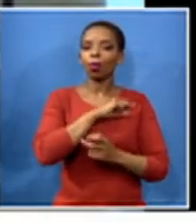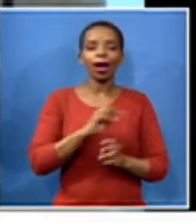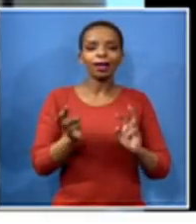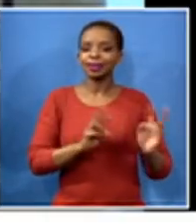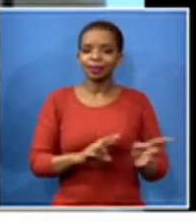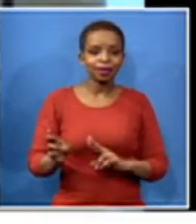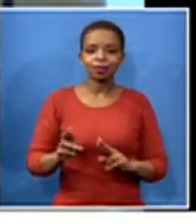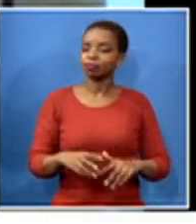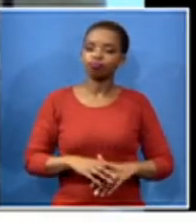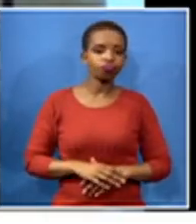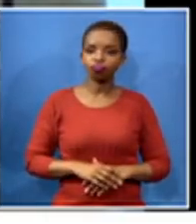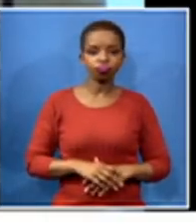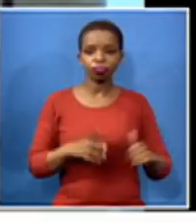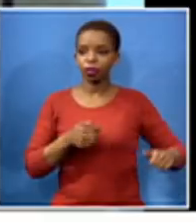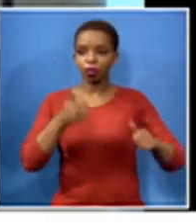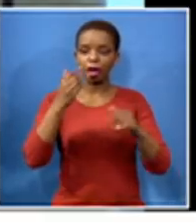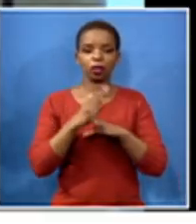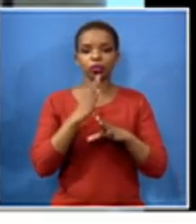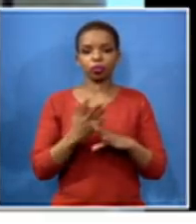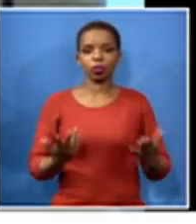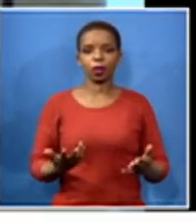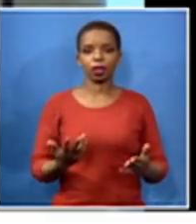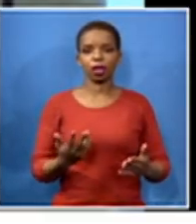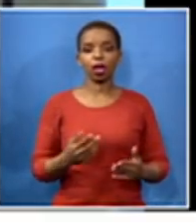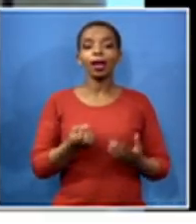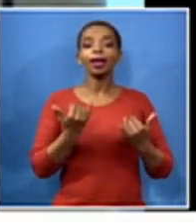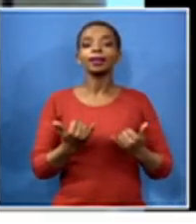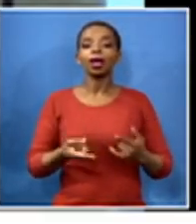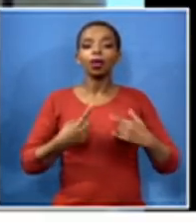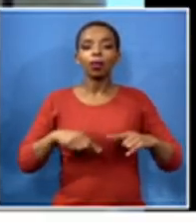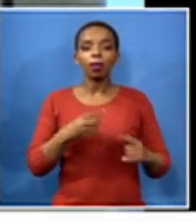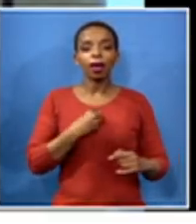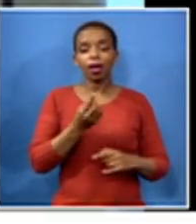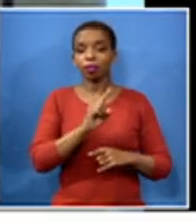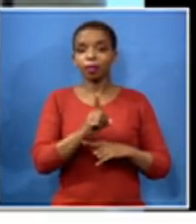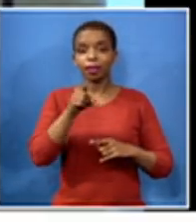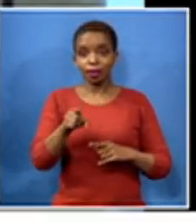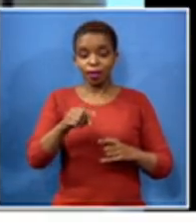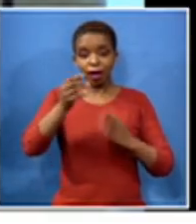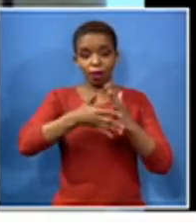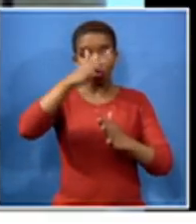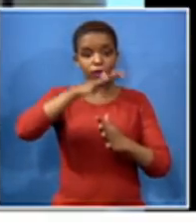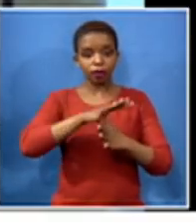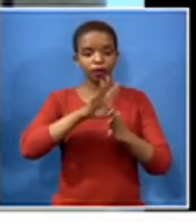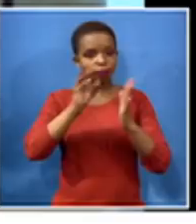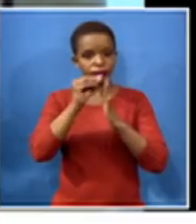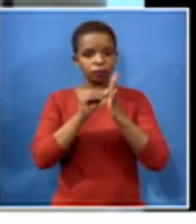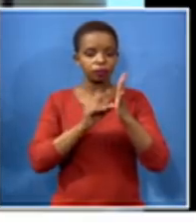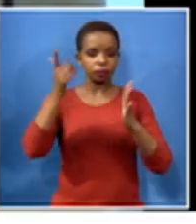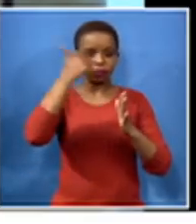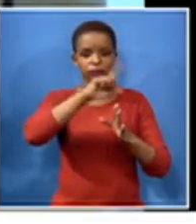return and we've got to impress upon the authorities that you cannot simply just press on